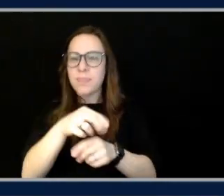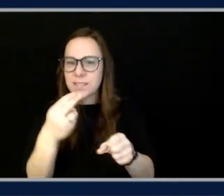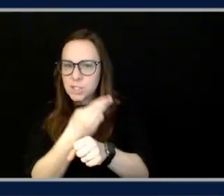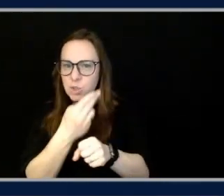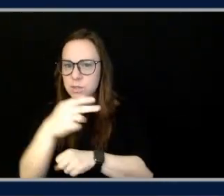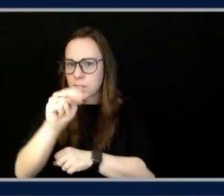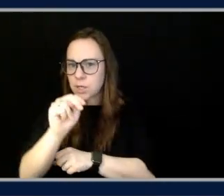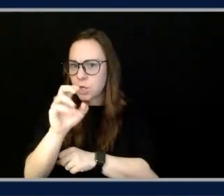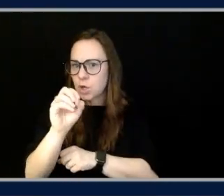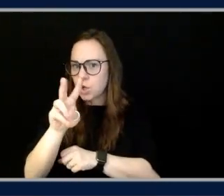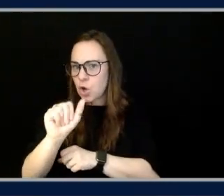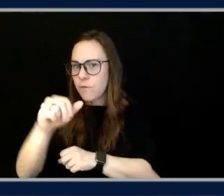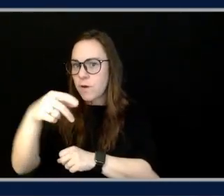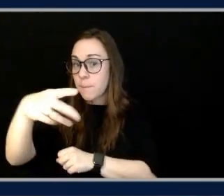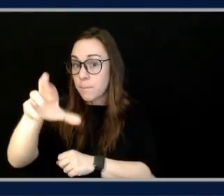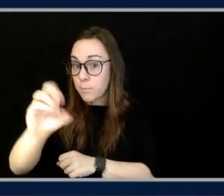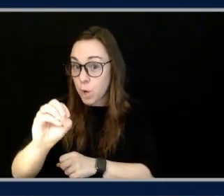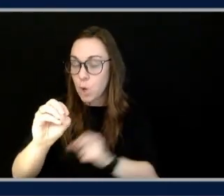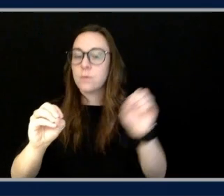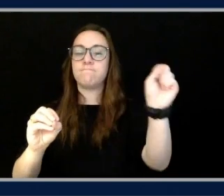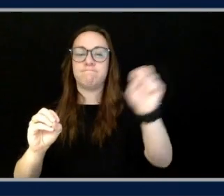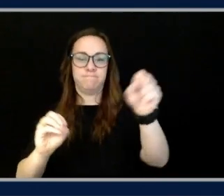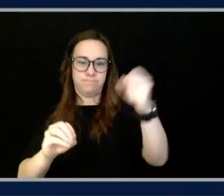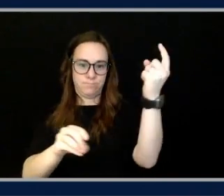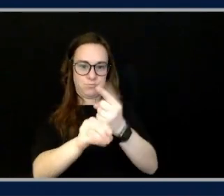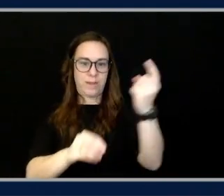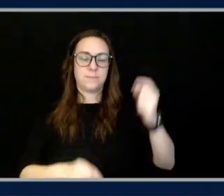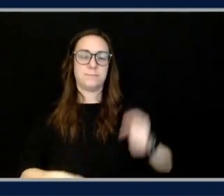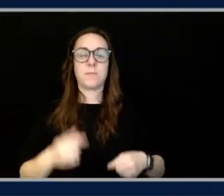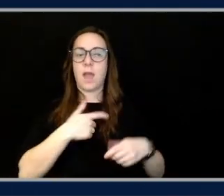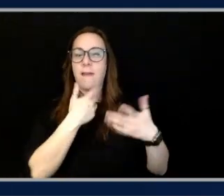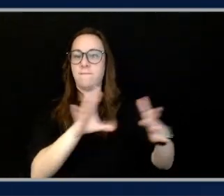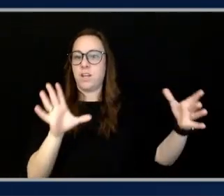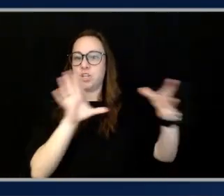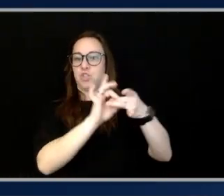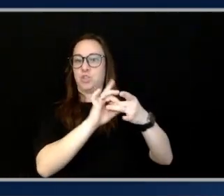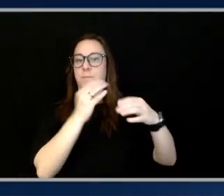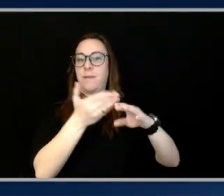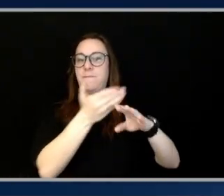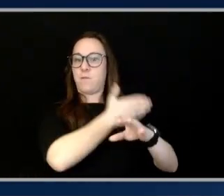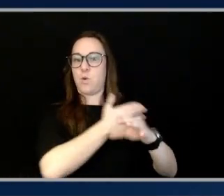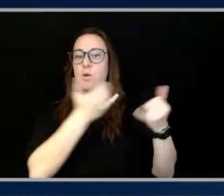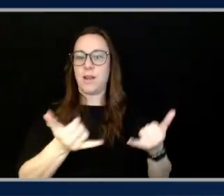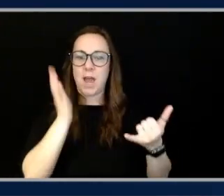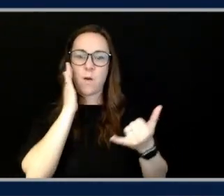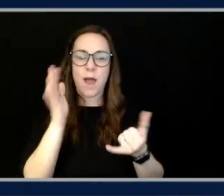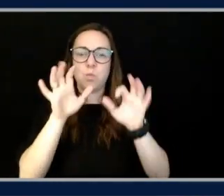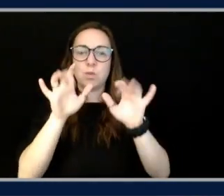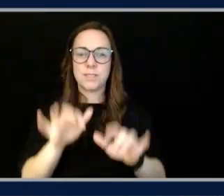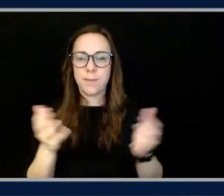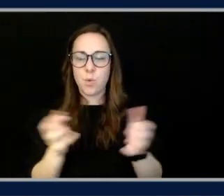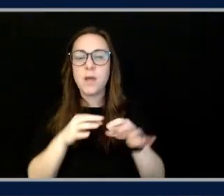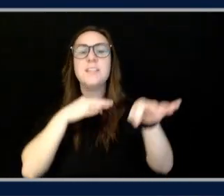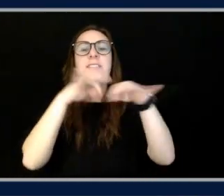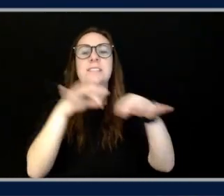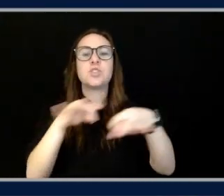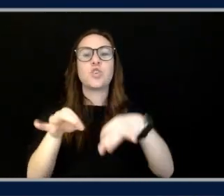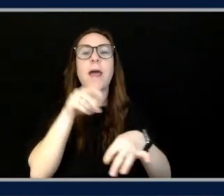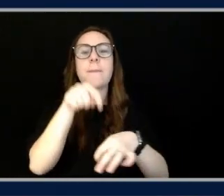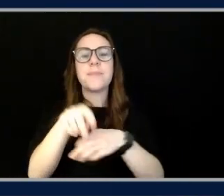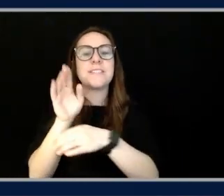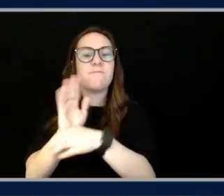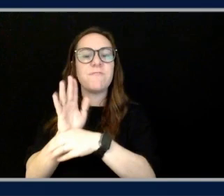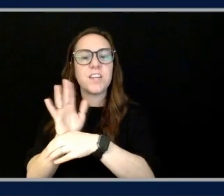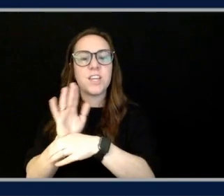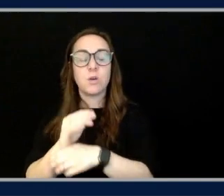Exactly. Yeah. So I've literally hooked it up to the API that I showed earlier. And I'm going to say, describe this video. And I can do it in